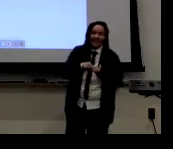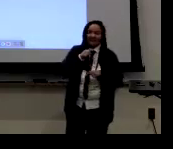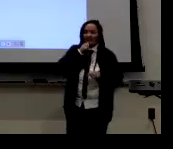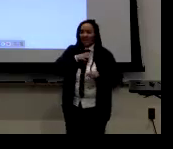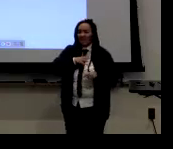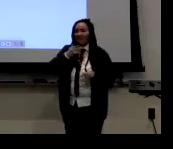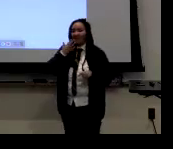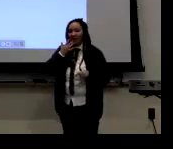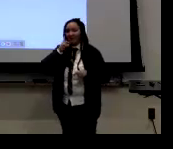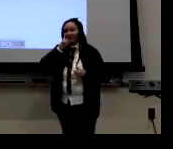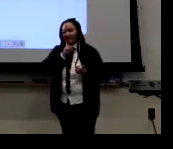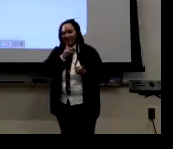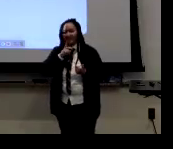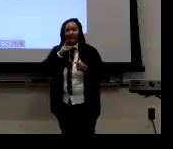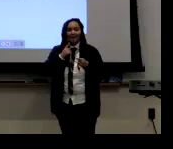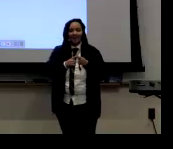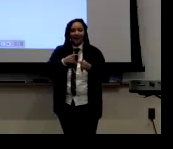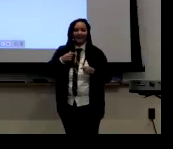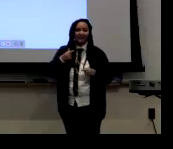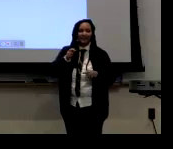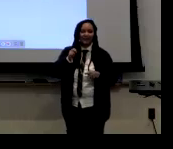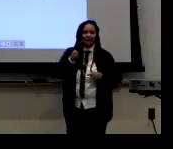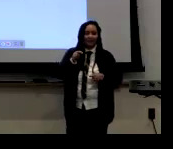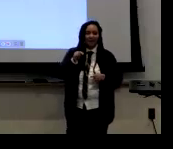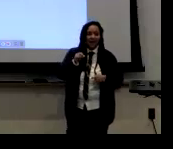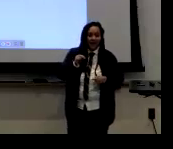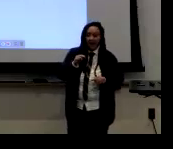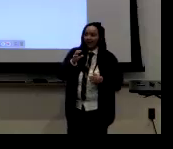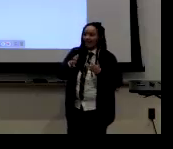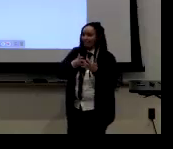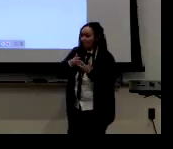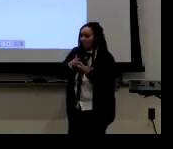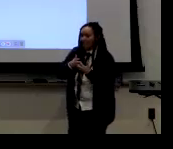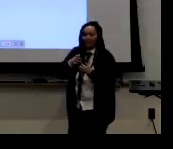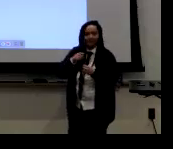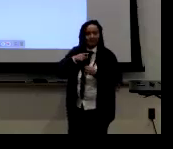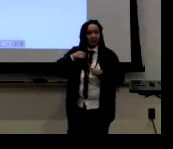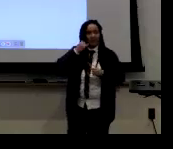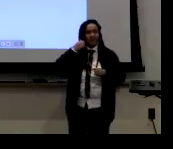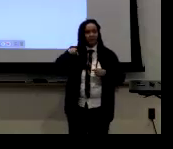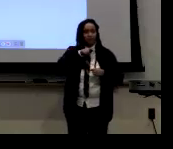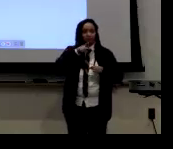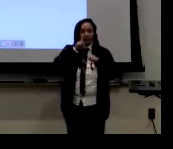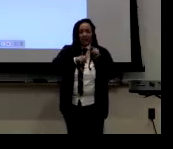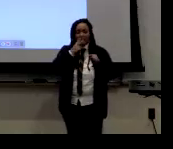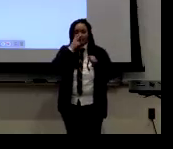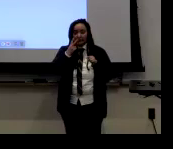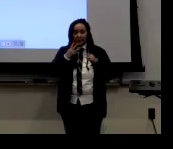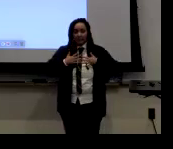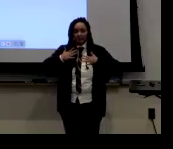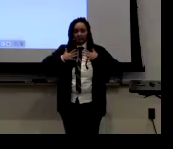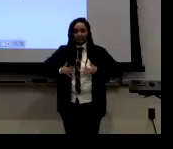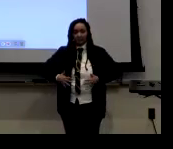experience as a woman, uh, deaf woman of color, um, and, you know, gender non-conforming.